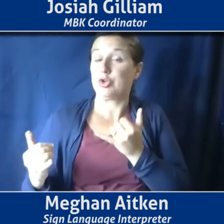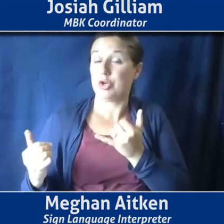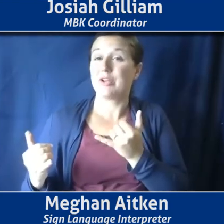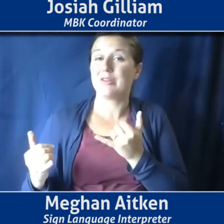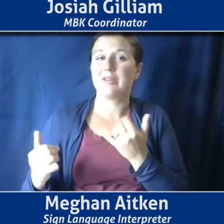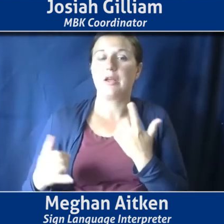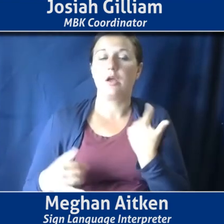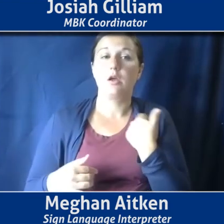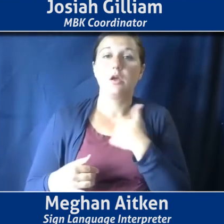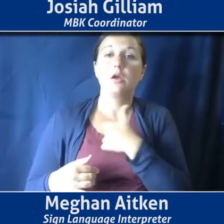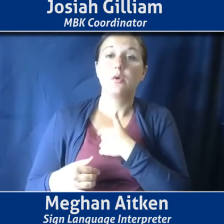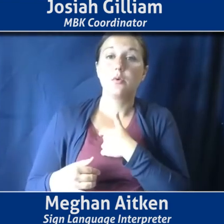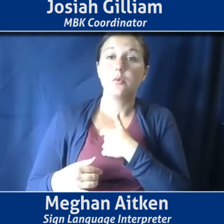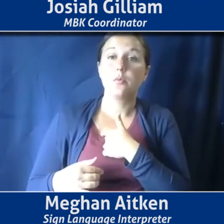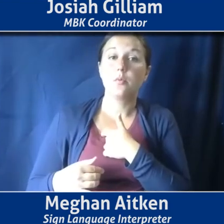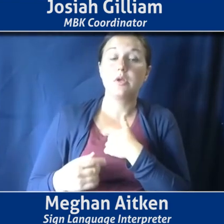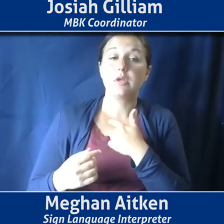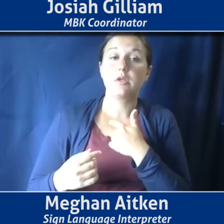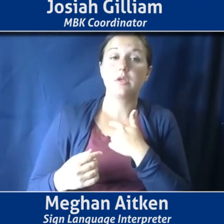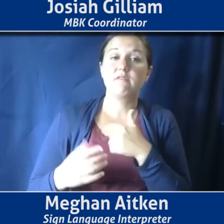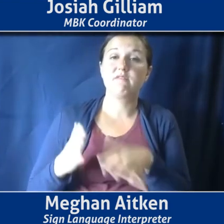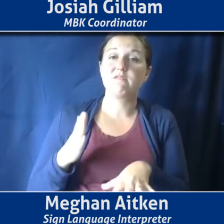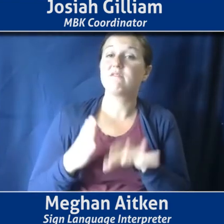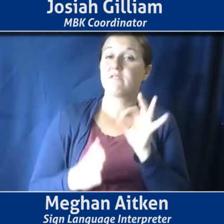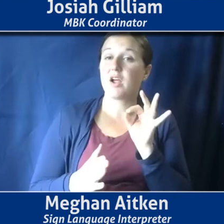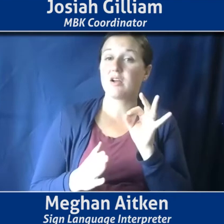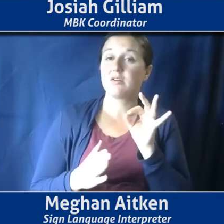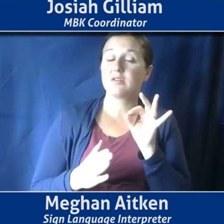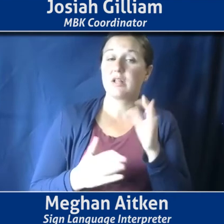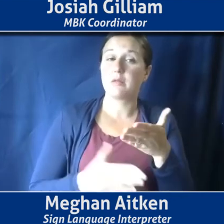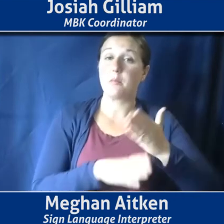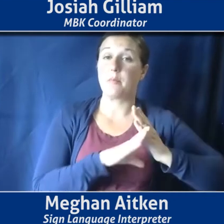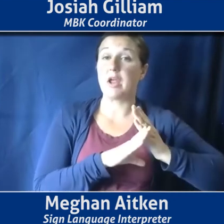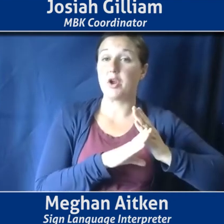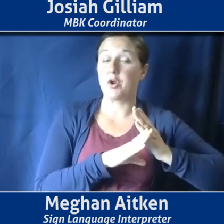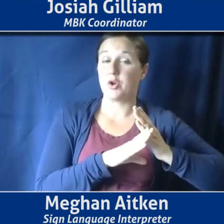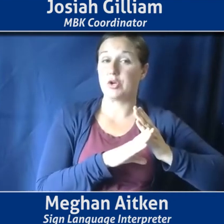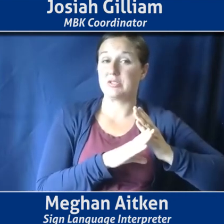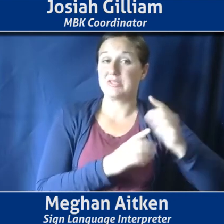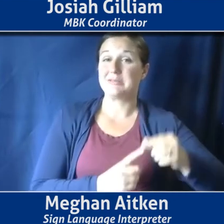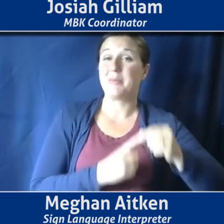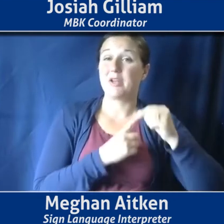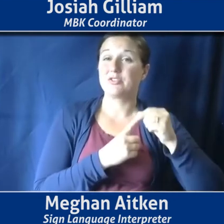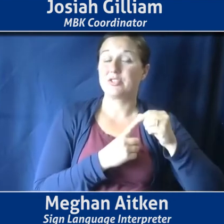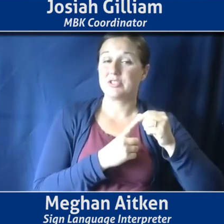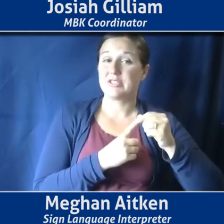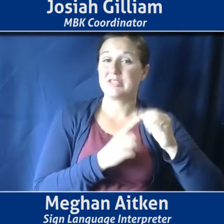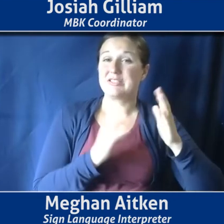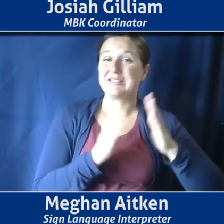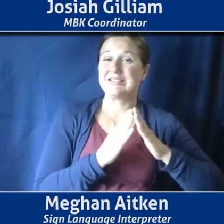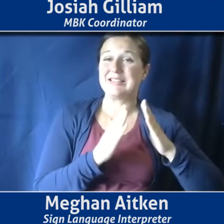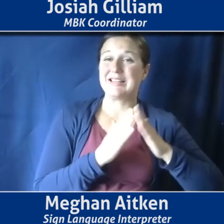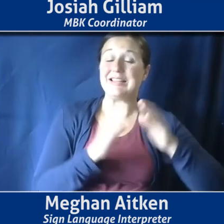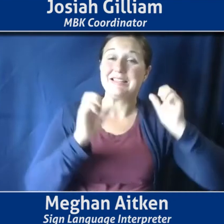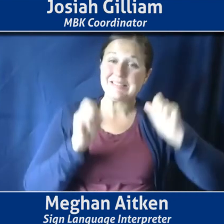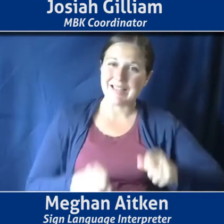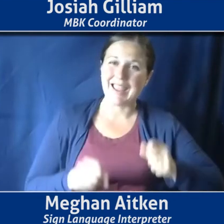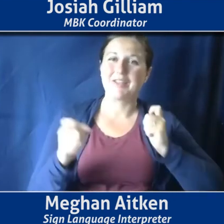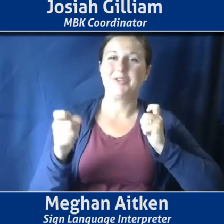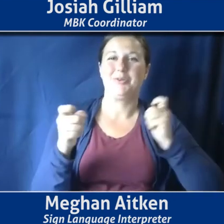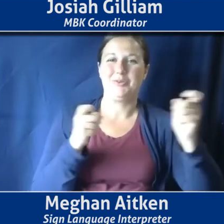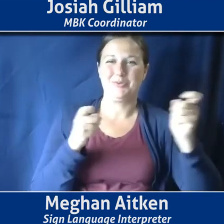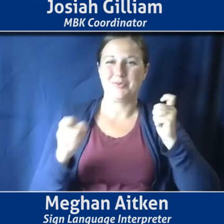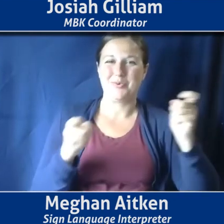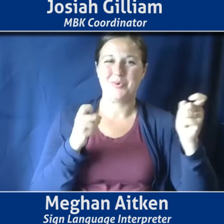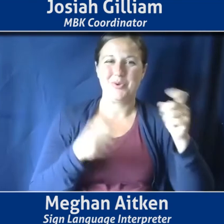as a result, um, that we found there were barriers, uh, very particularly that the city has control over because